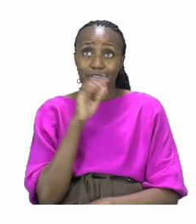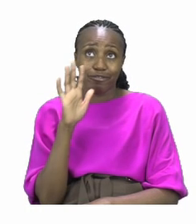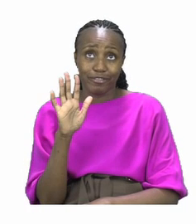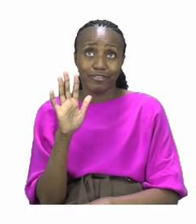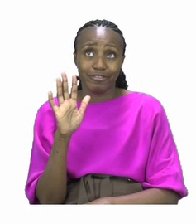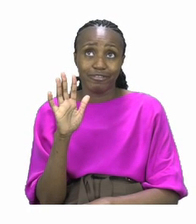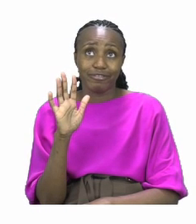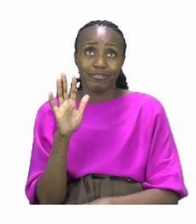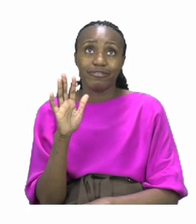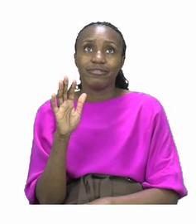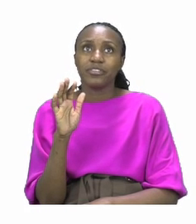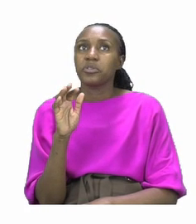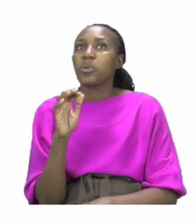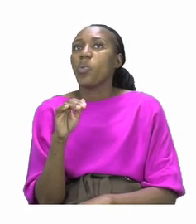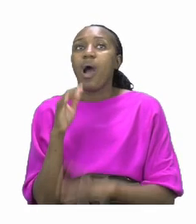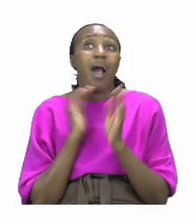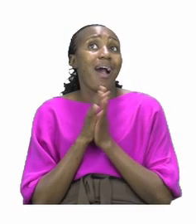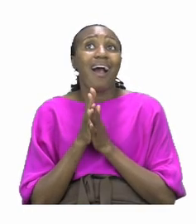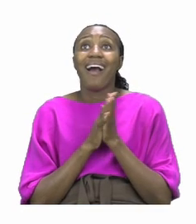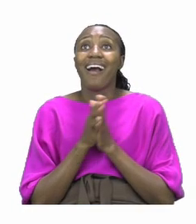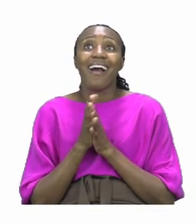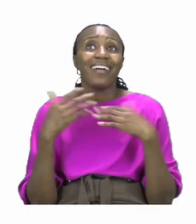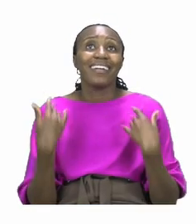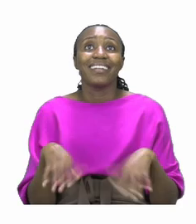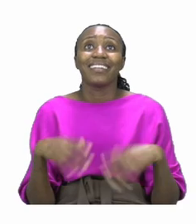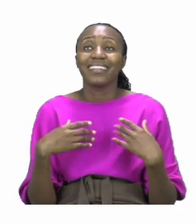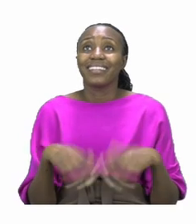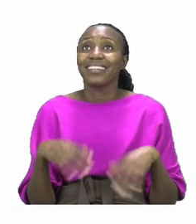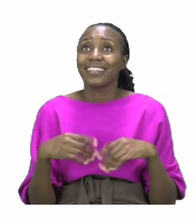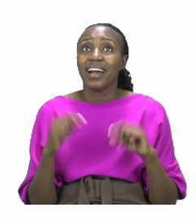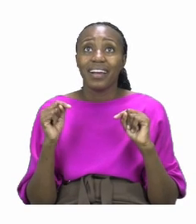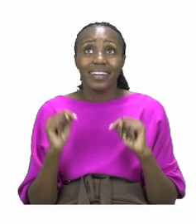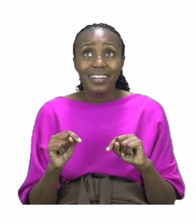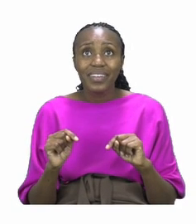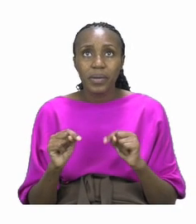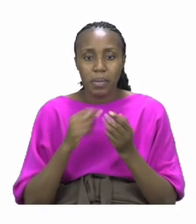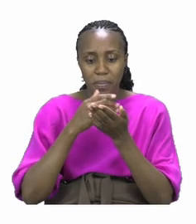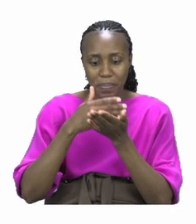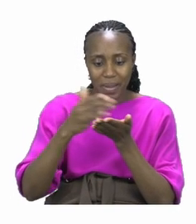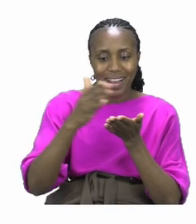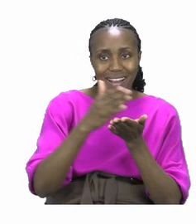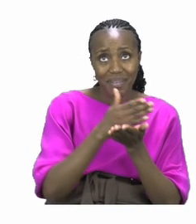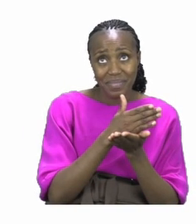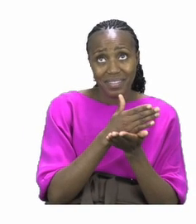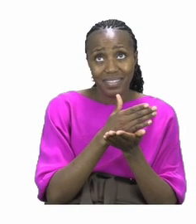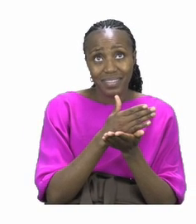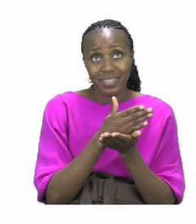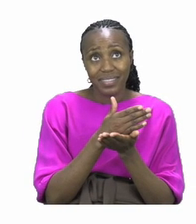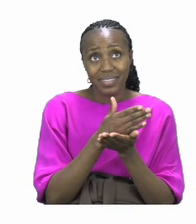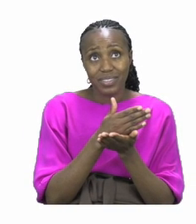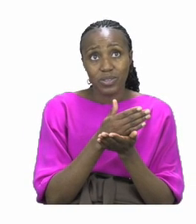much fun with our friends. Friends. It's going to be our job to make sure that we share the fruits with our